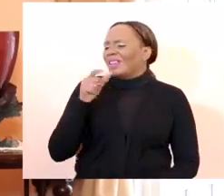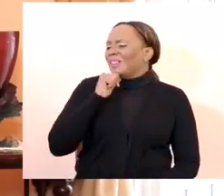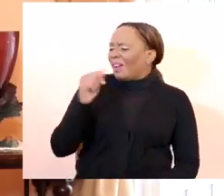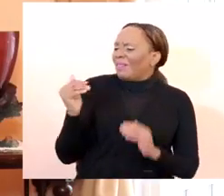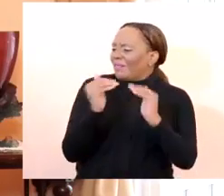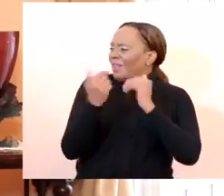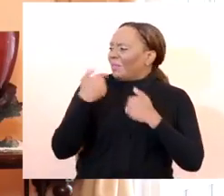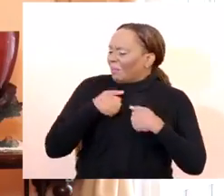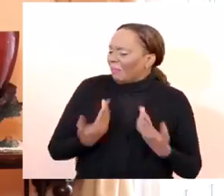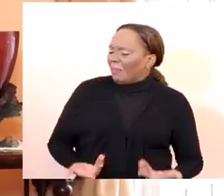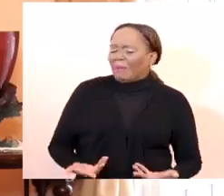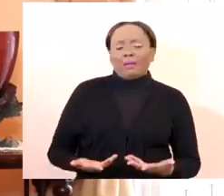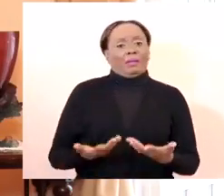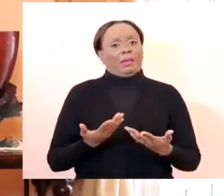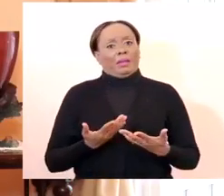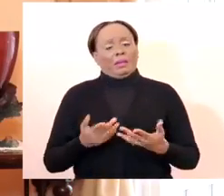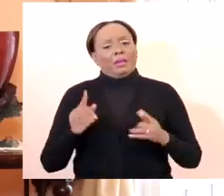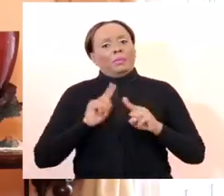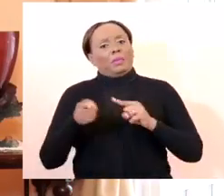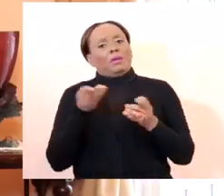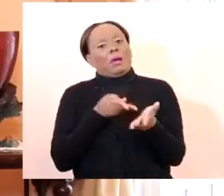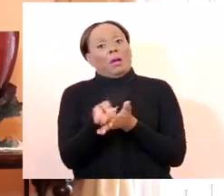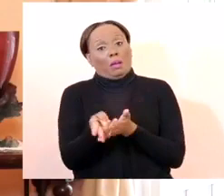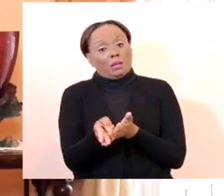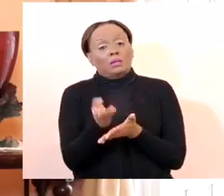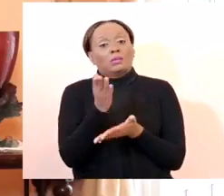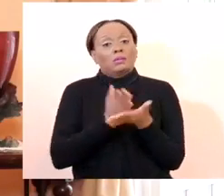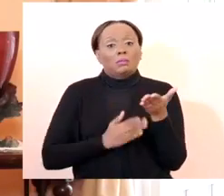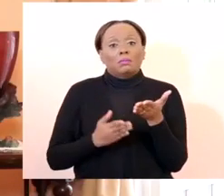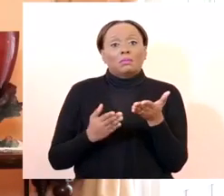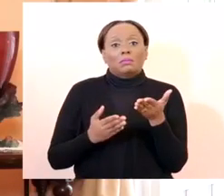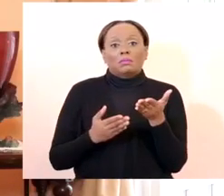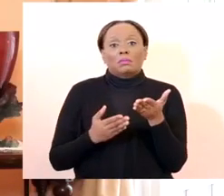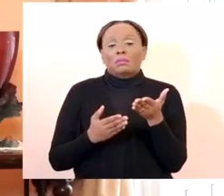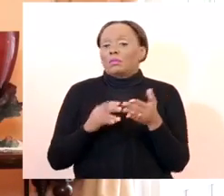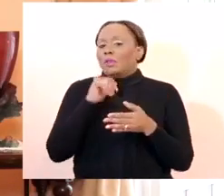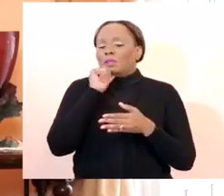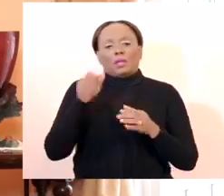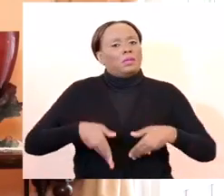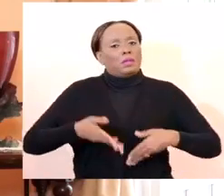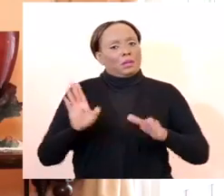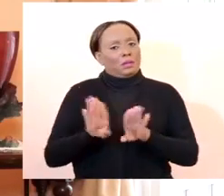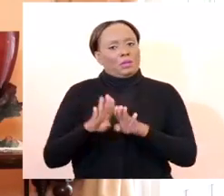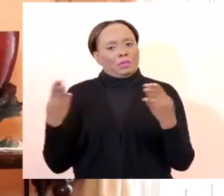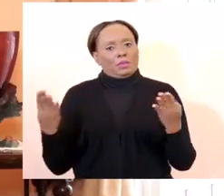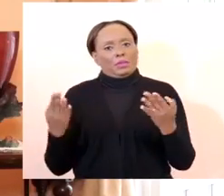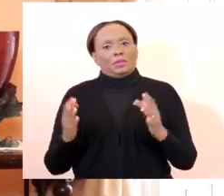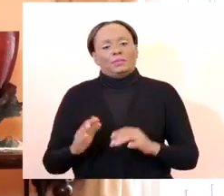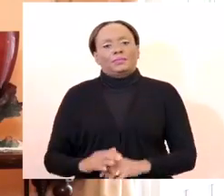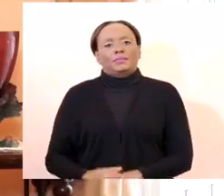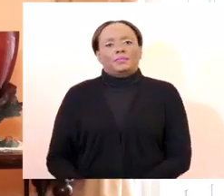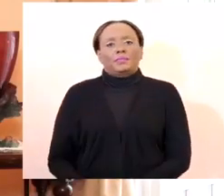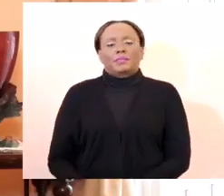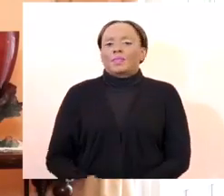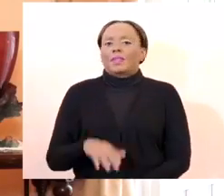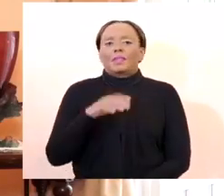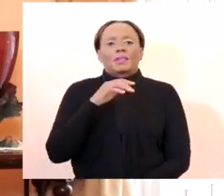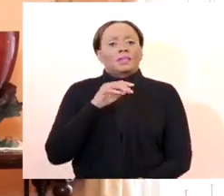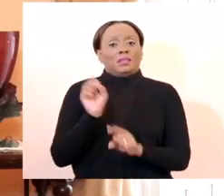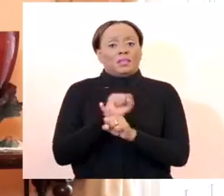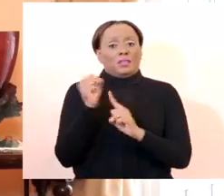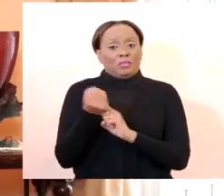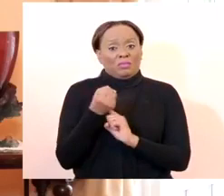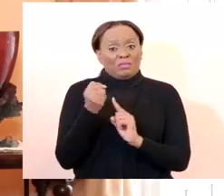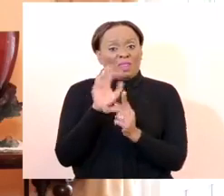And to be frank, there are some mini-marts that will not be allowed to open. It's not a perfect situation.